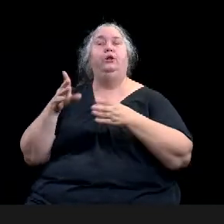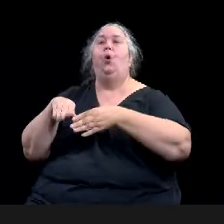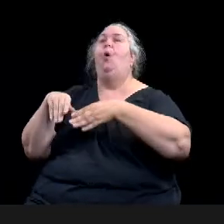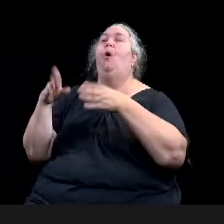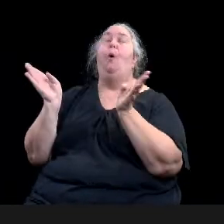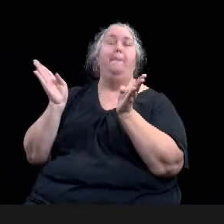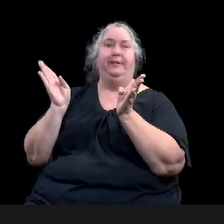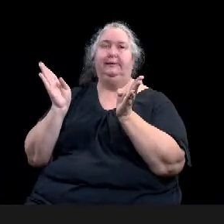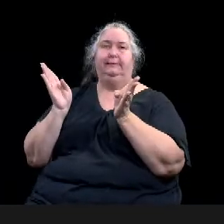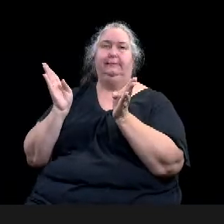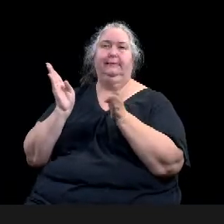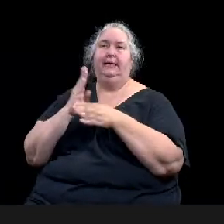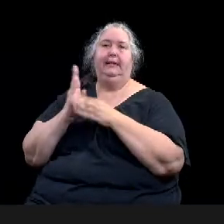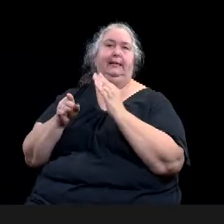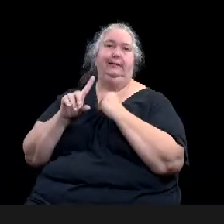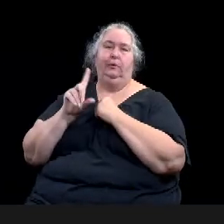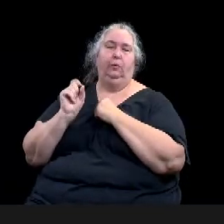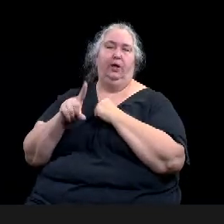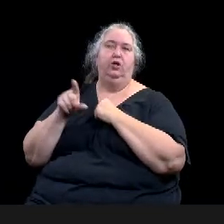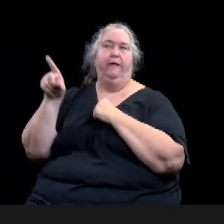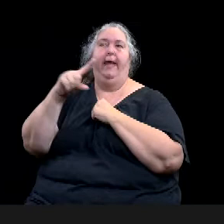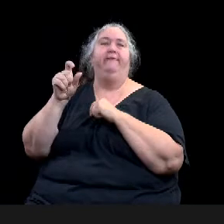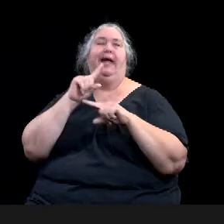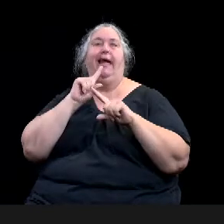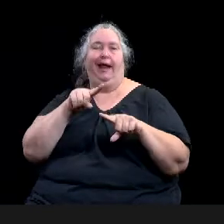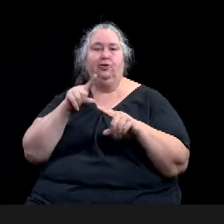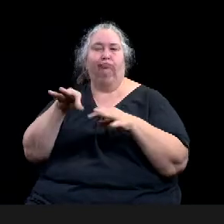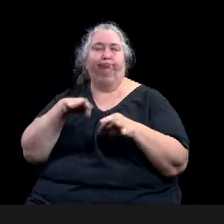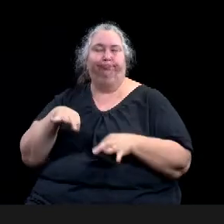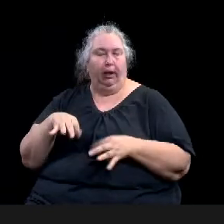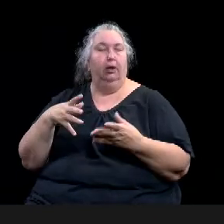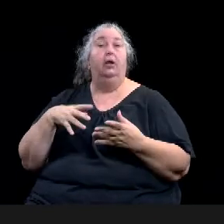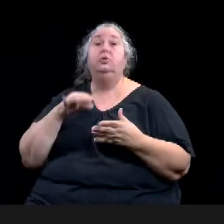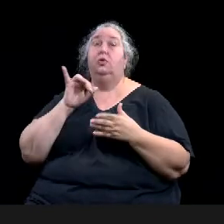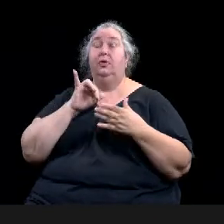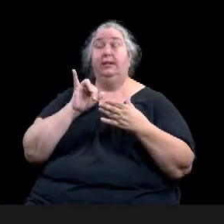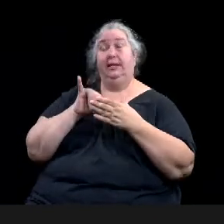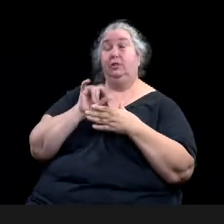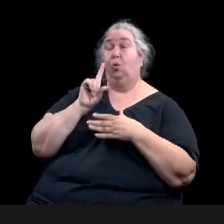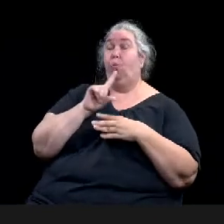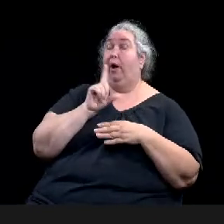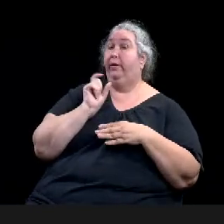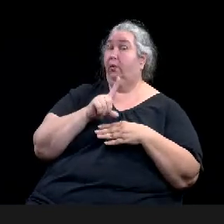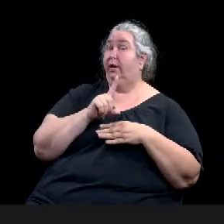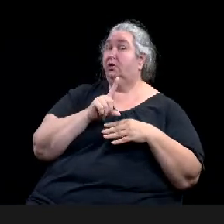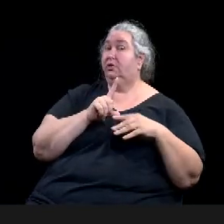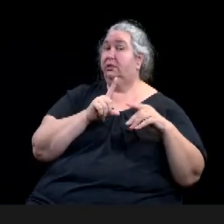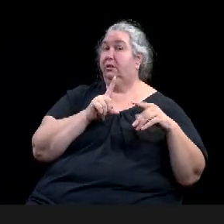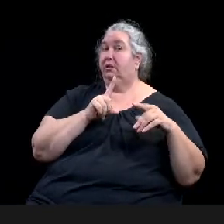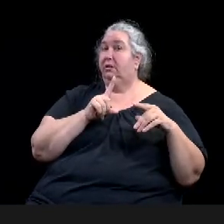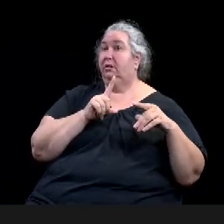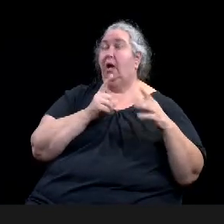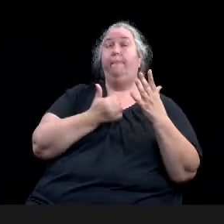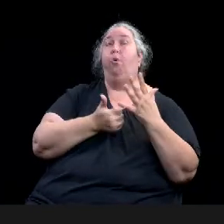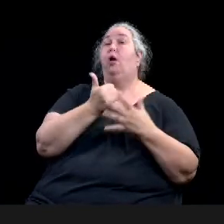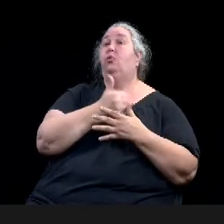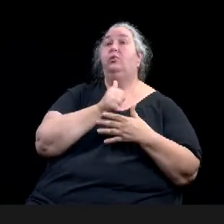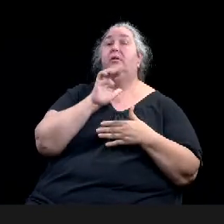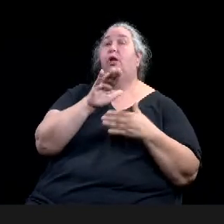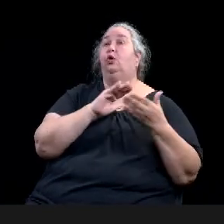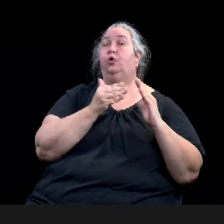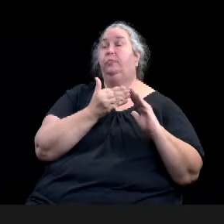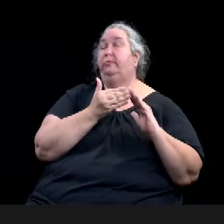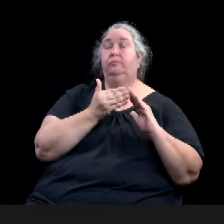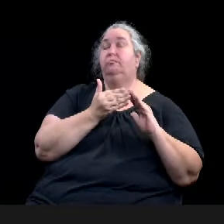just prioritizing their community improvements. So, we gave this list of resources, beautification projects, et cetera. You'll notice